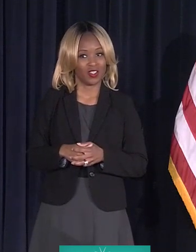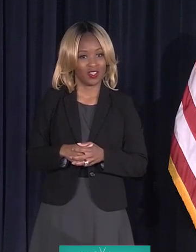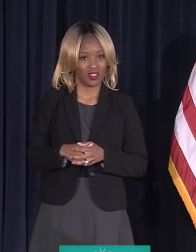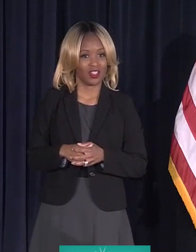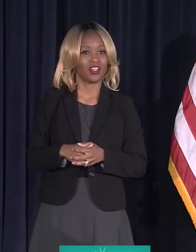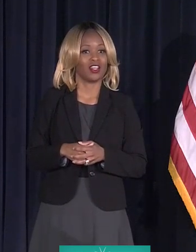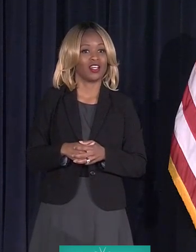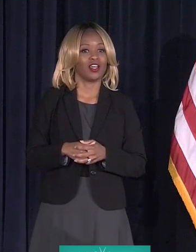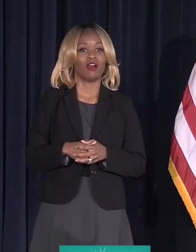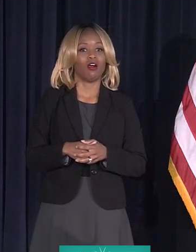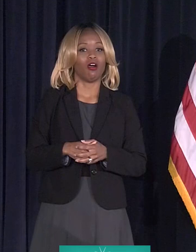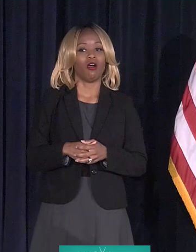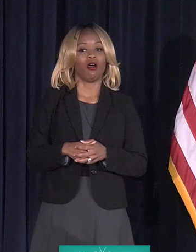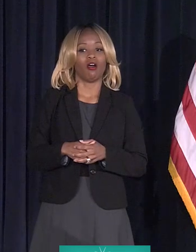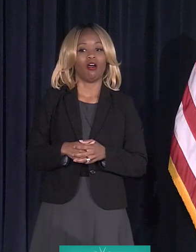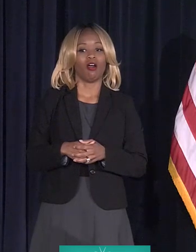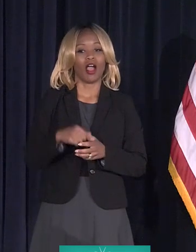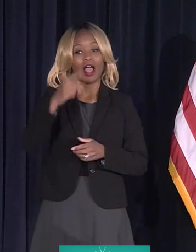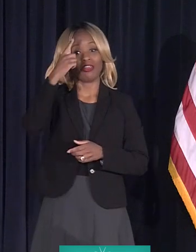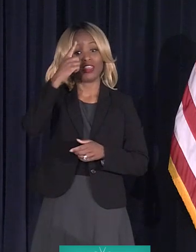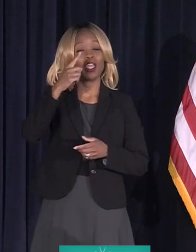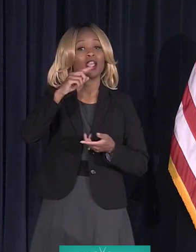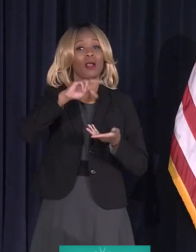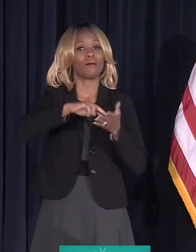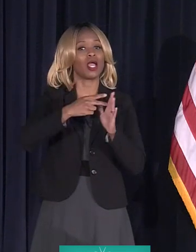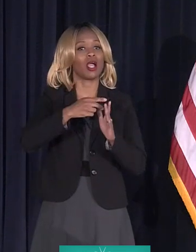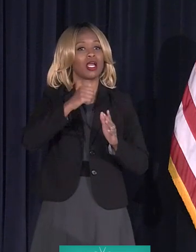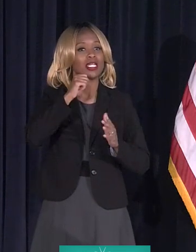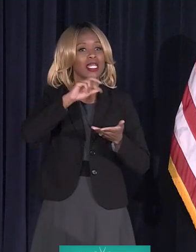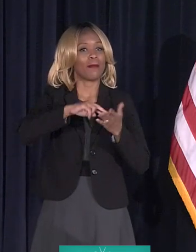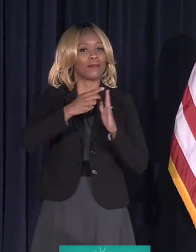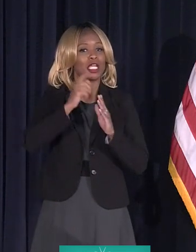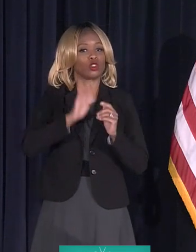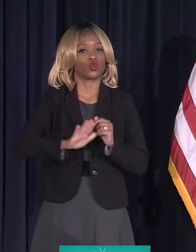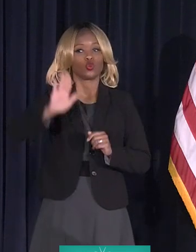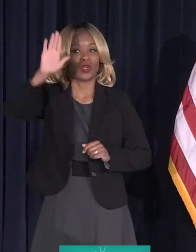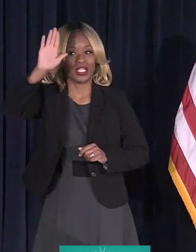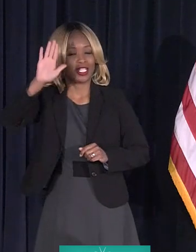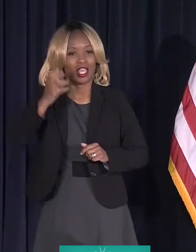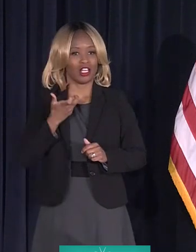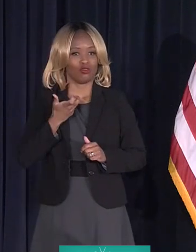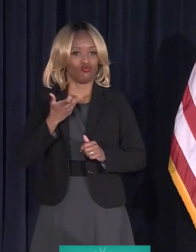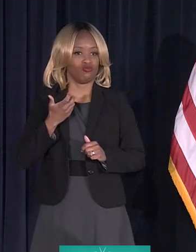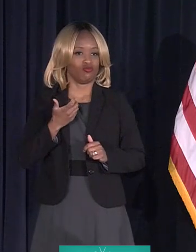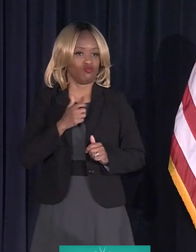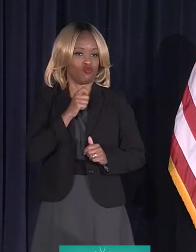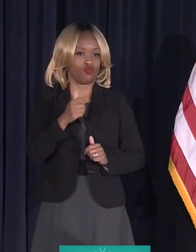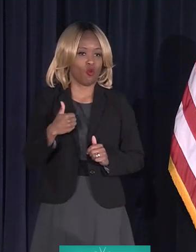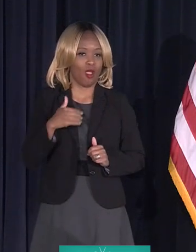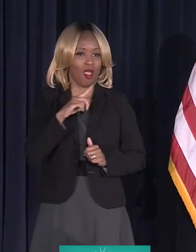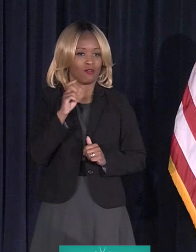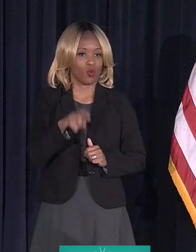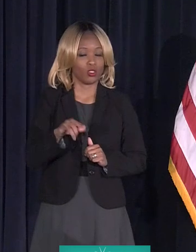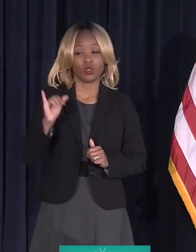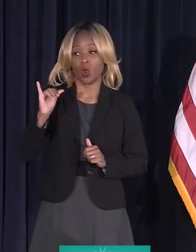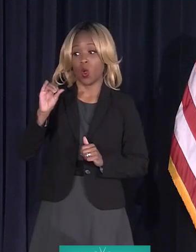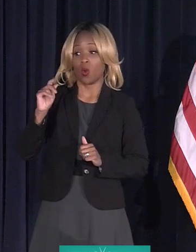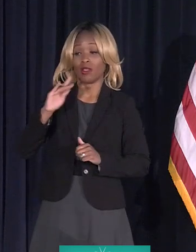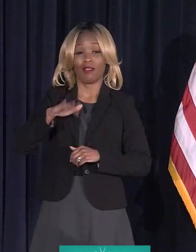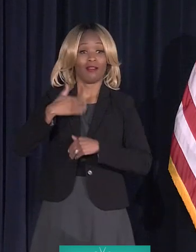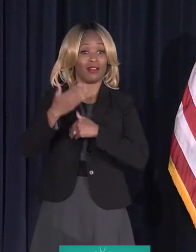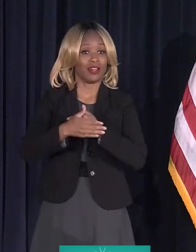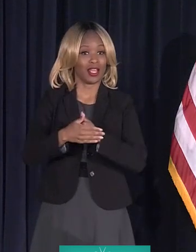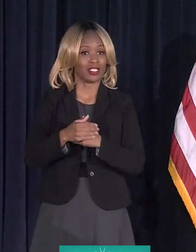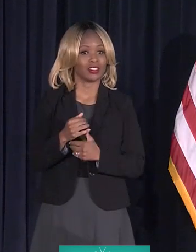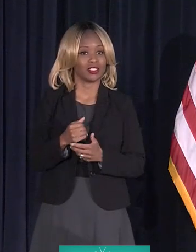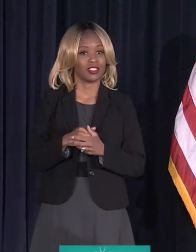I think Laquila was saying that she did not mean to raise her hand. Oh. Okay. Okay. Who's next?